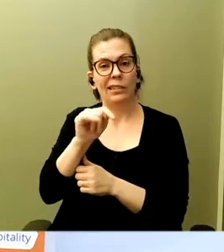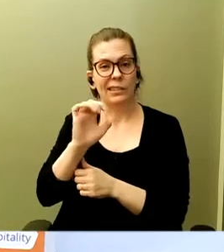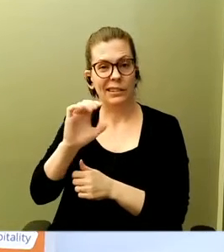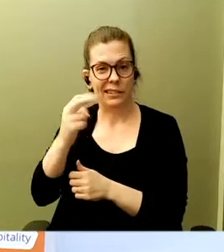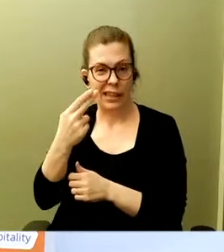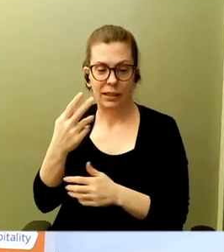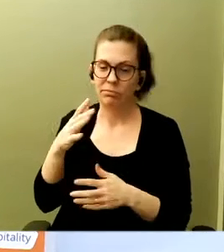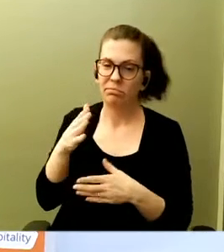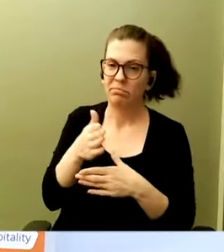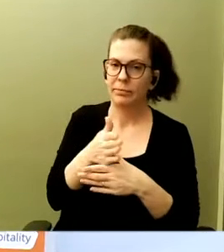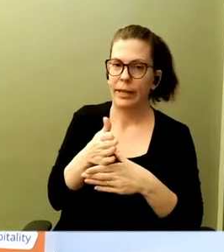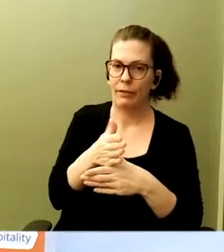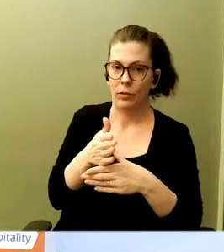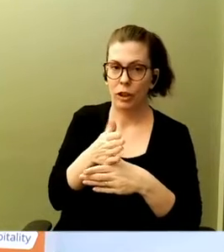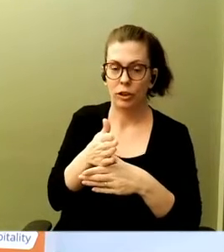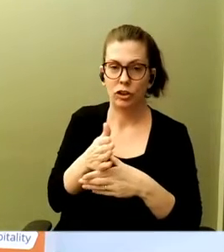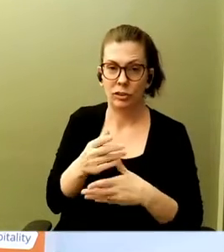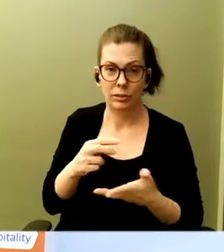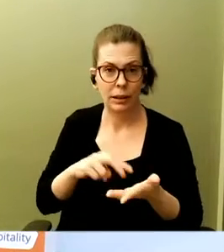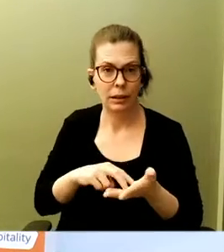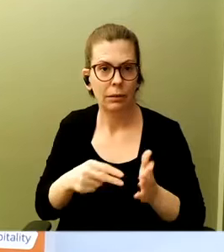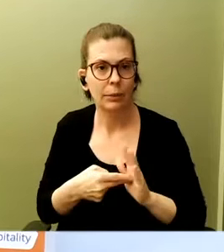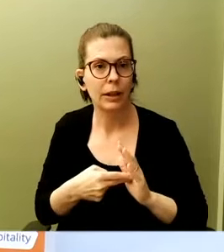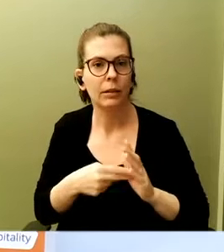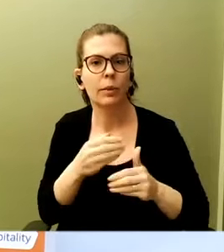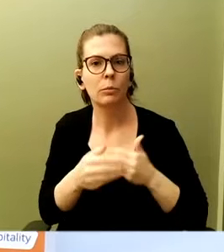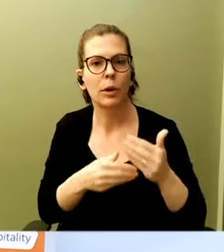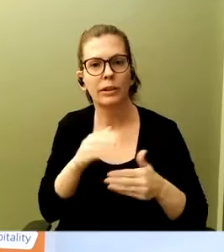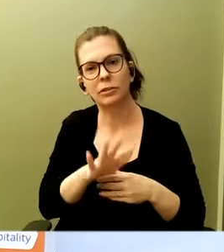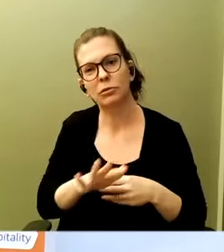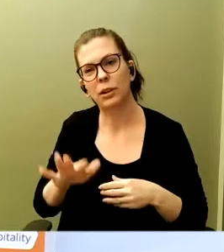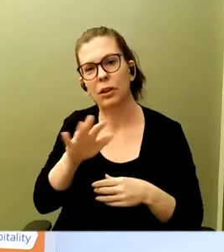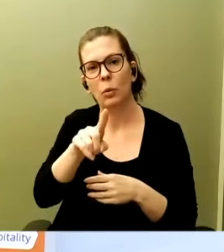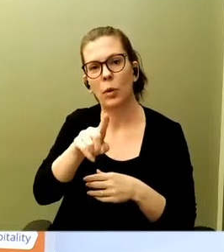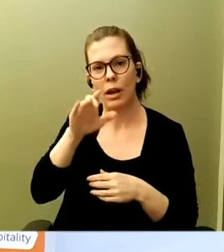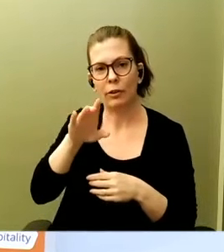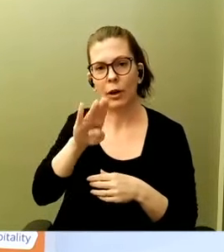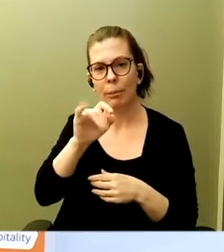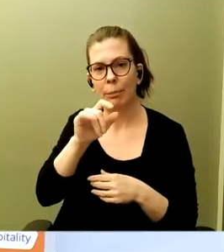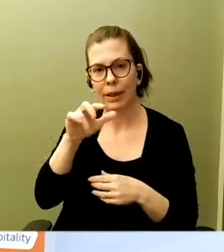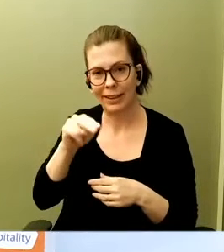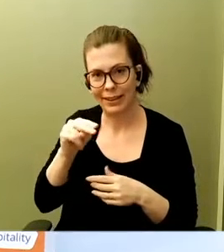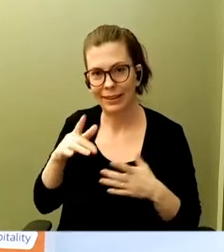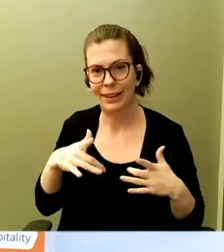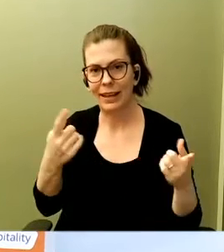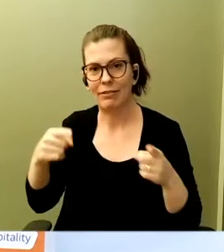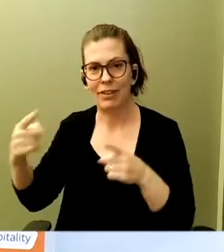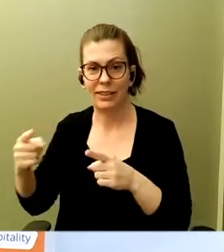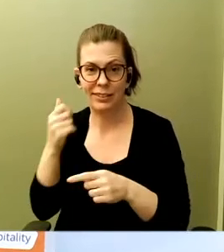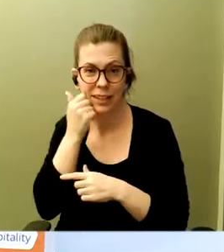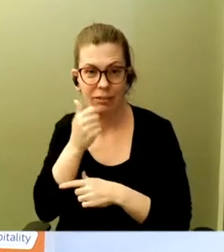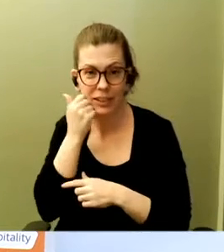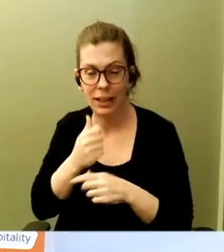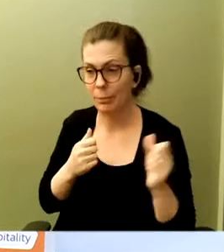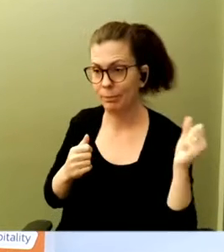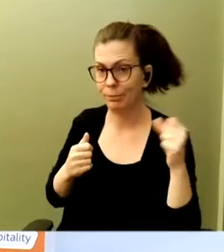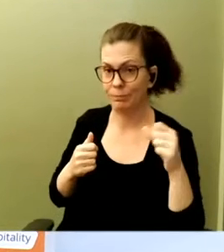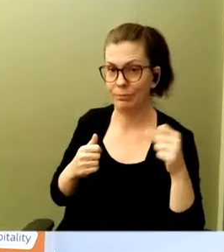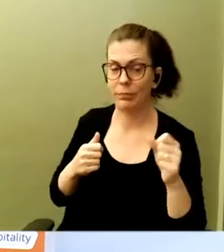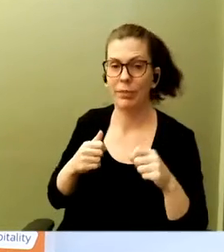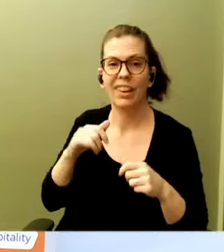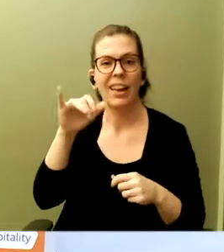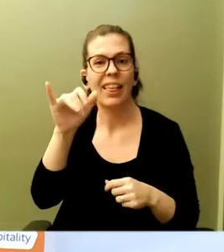we're talking about processing in the ballpark of 100 billion events a day. Yep. And that's kind of like